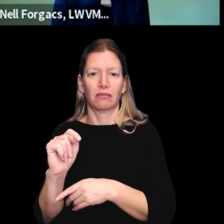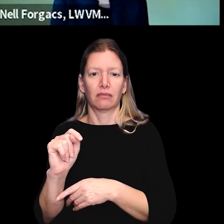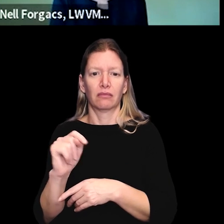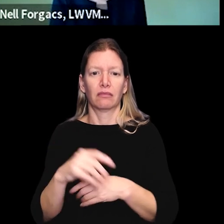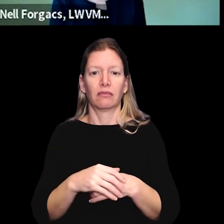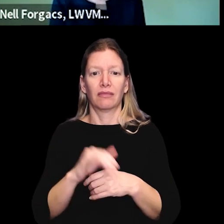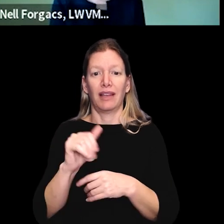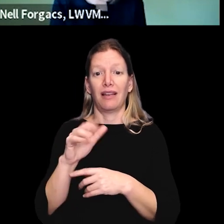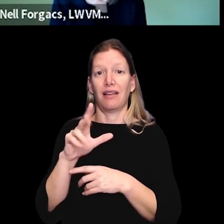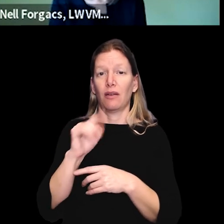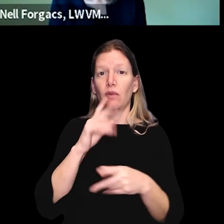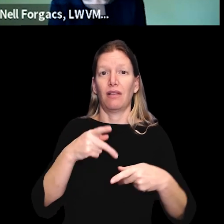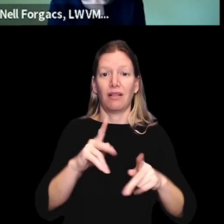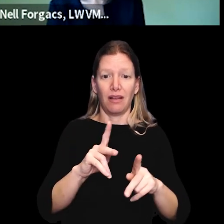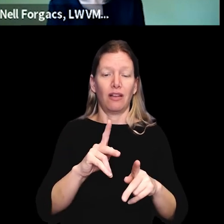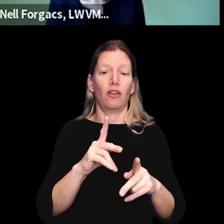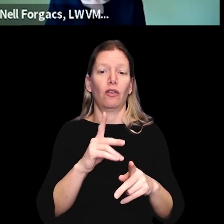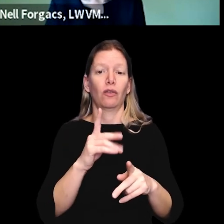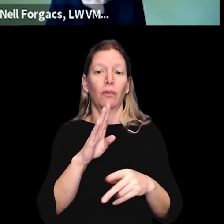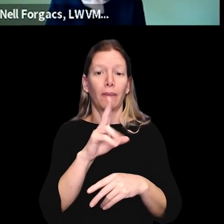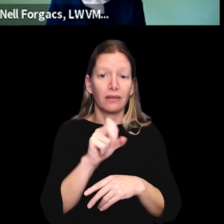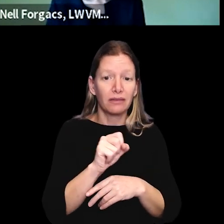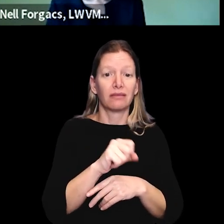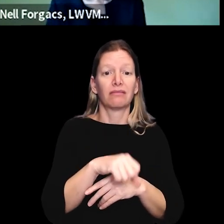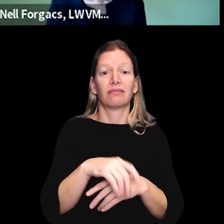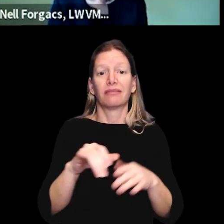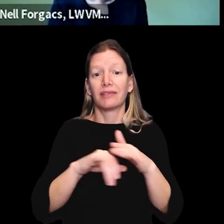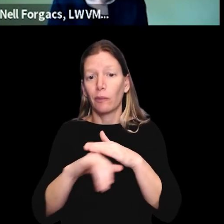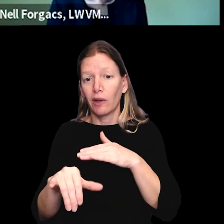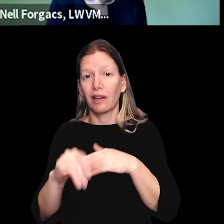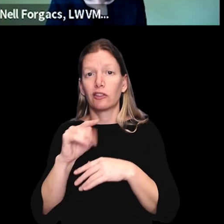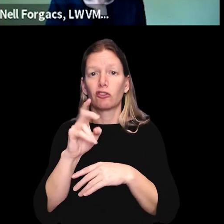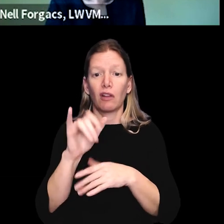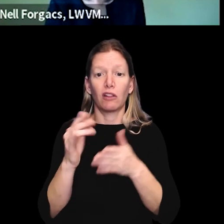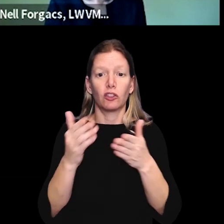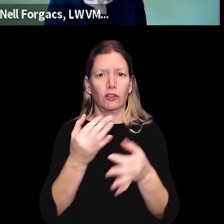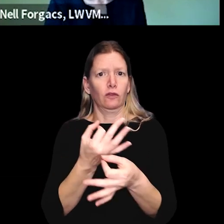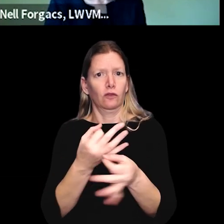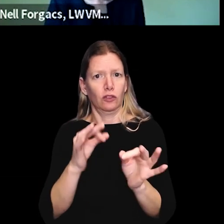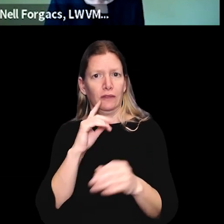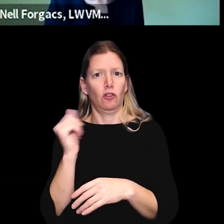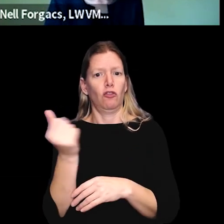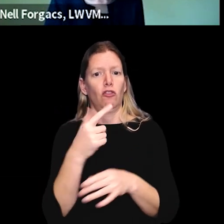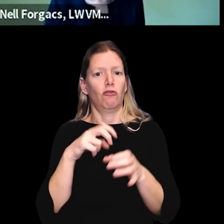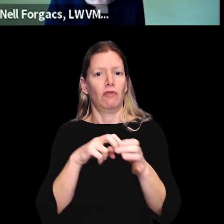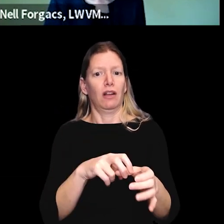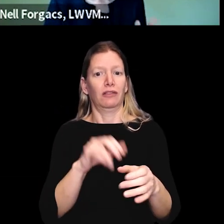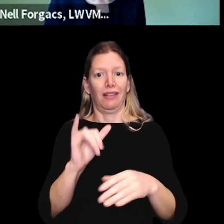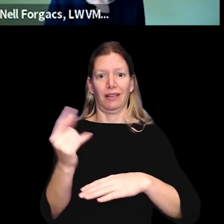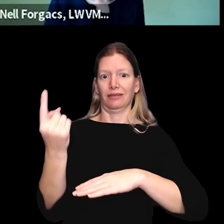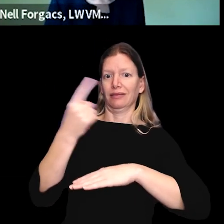So this act would make buses, subway and trolley services free to all riders